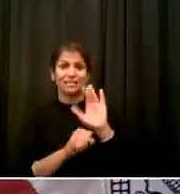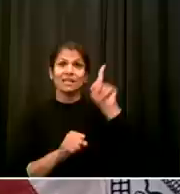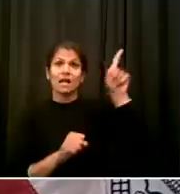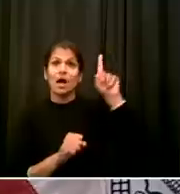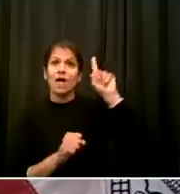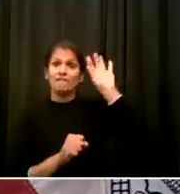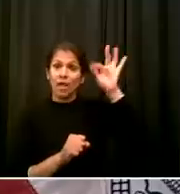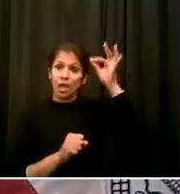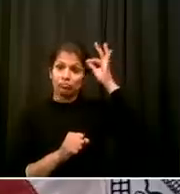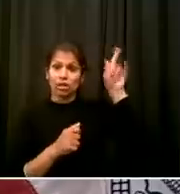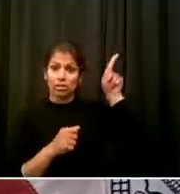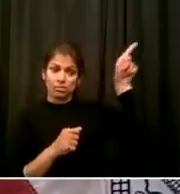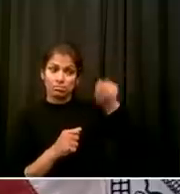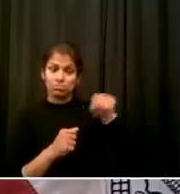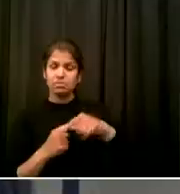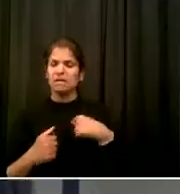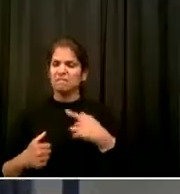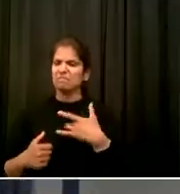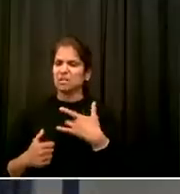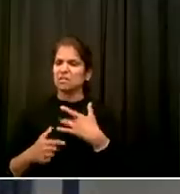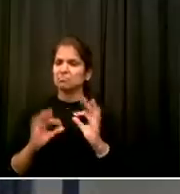The next is Matt Shays from Newsday